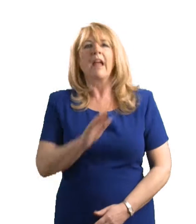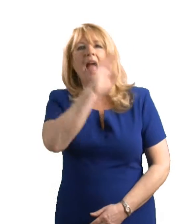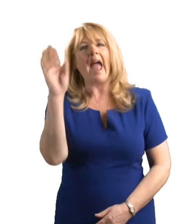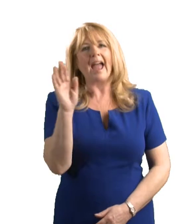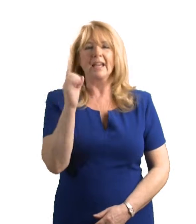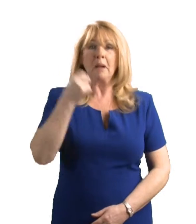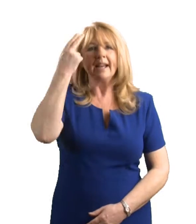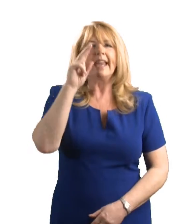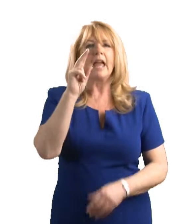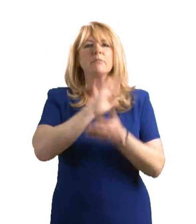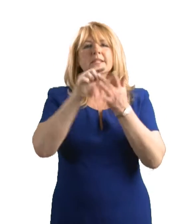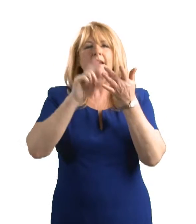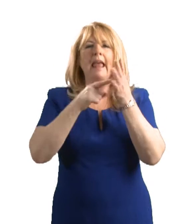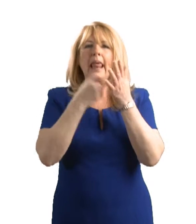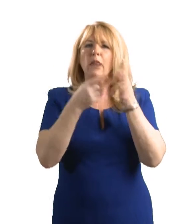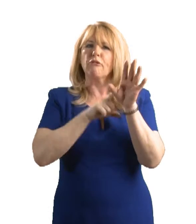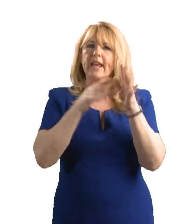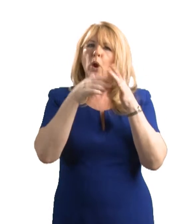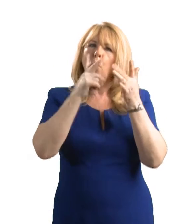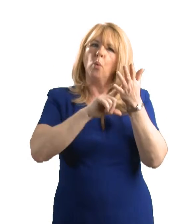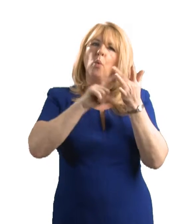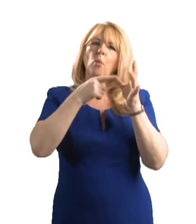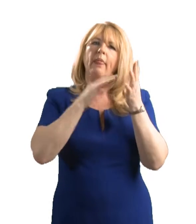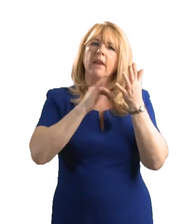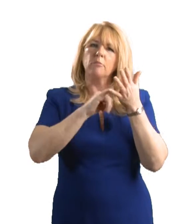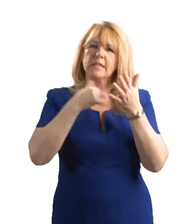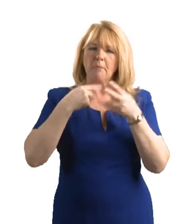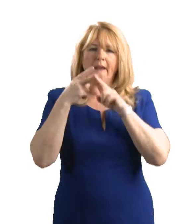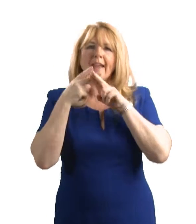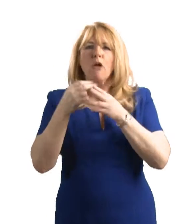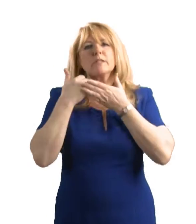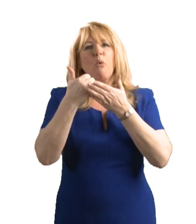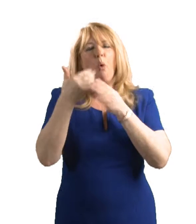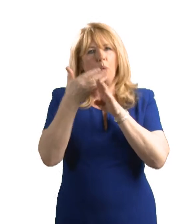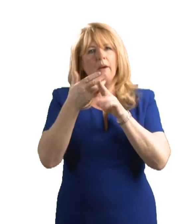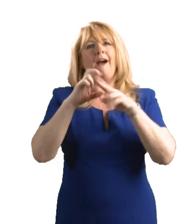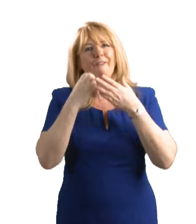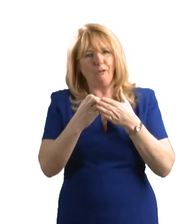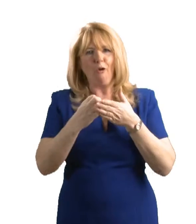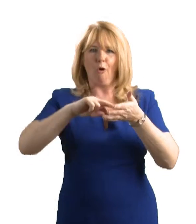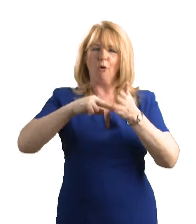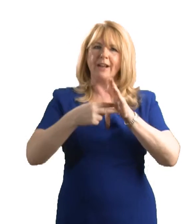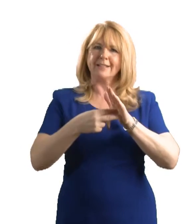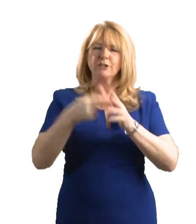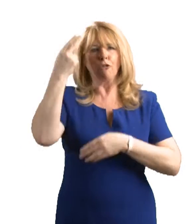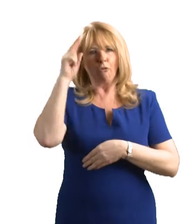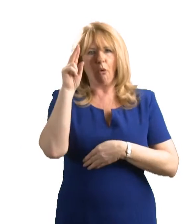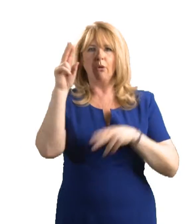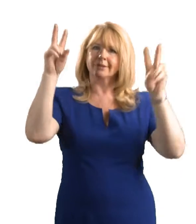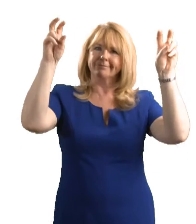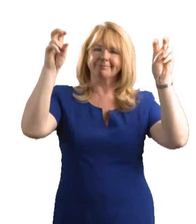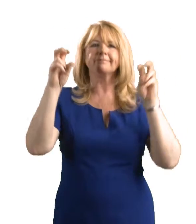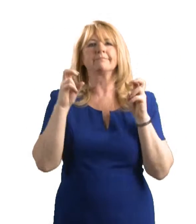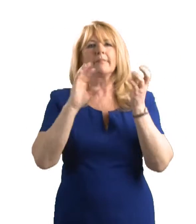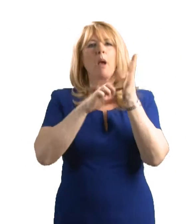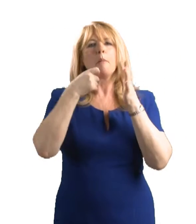Hi, my name is Hilary Williams and I'm a carer support worker for Making Space. My role is to support carers of people with